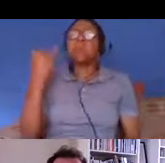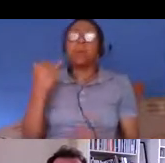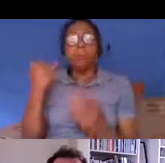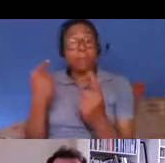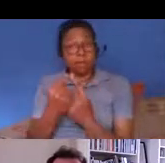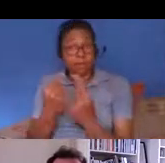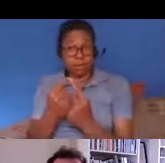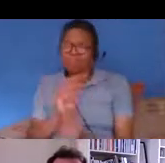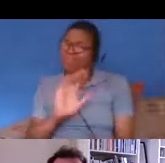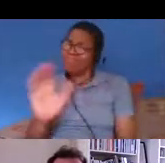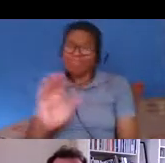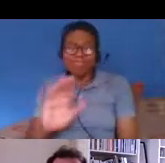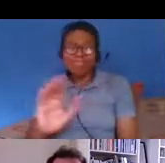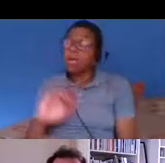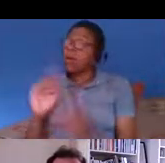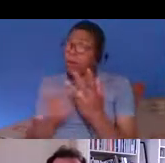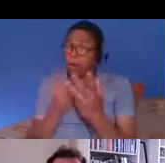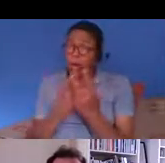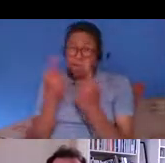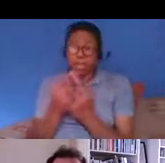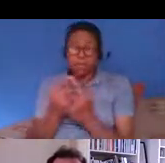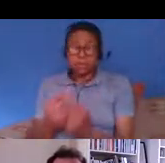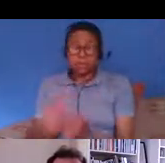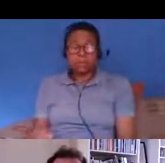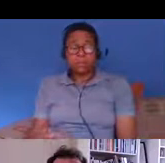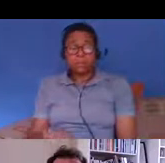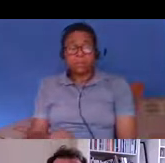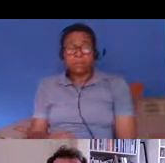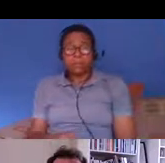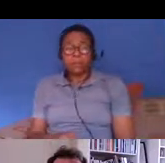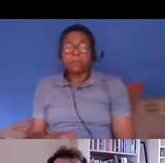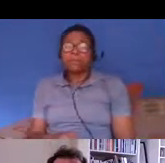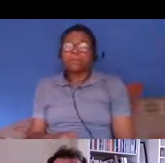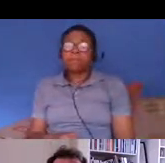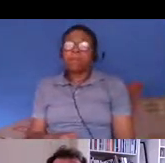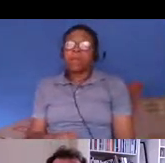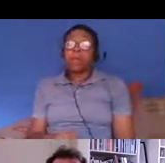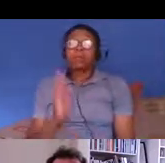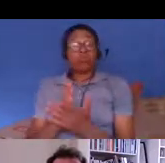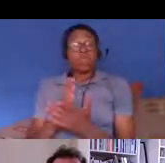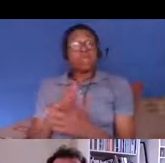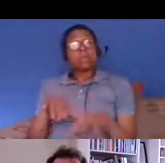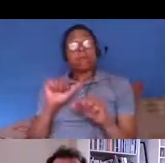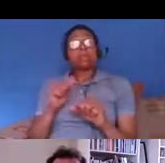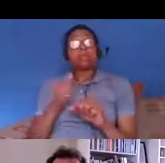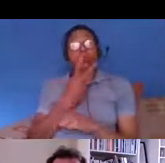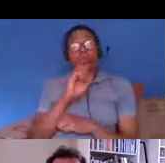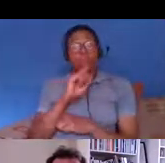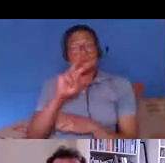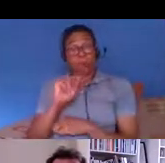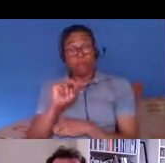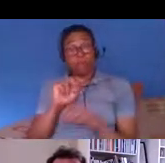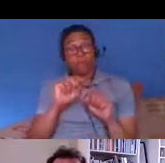hostile environment the sort of defining feature of it um that really um was introduced from sort of 2012 onwards 2014